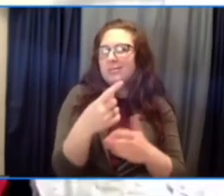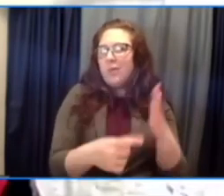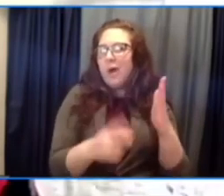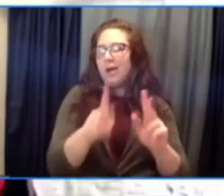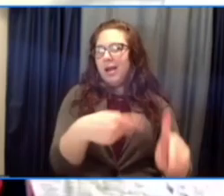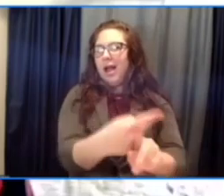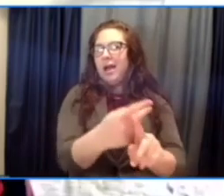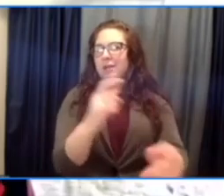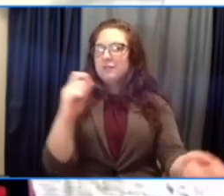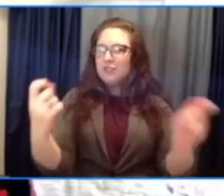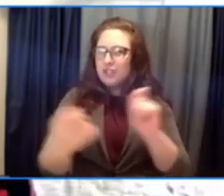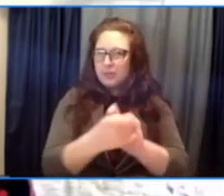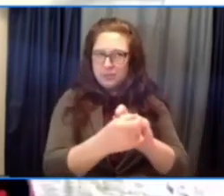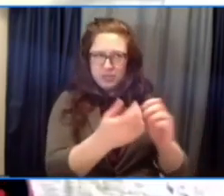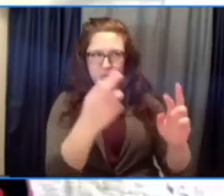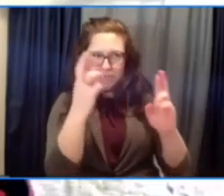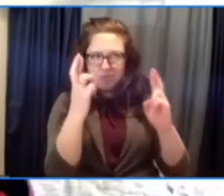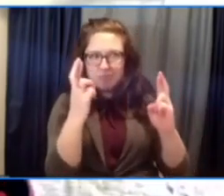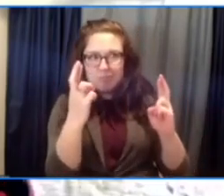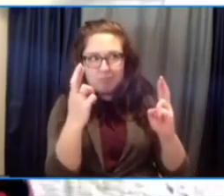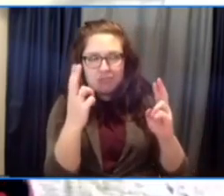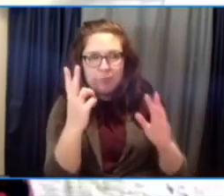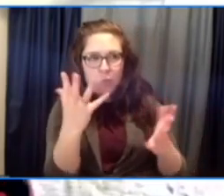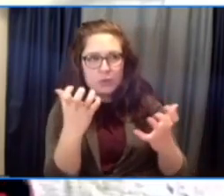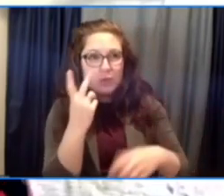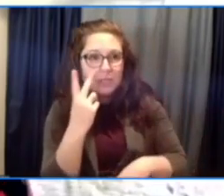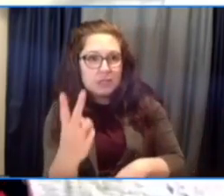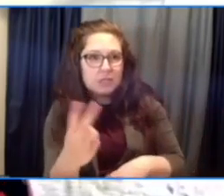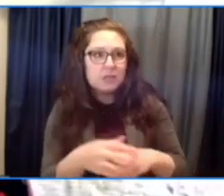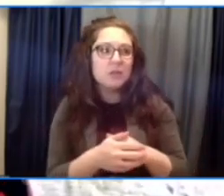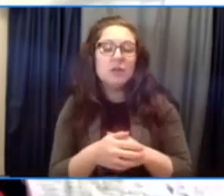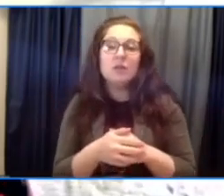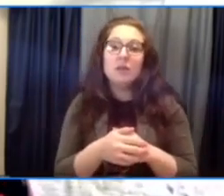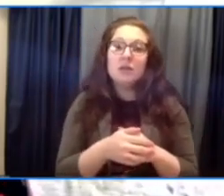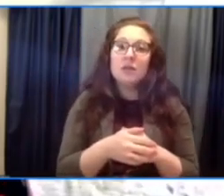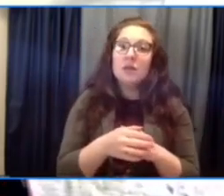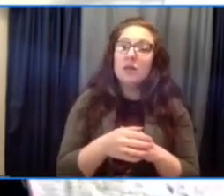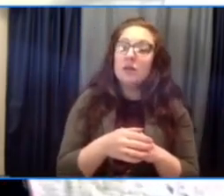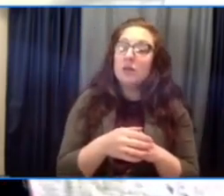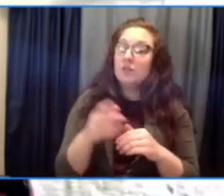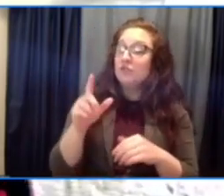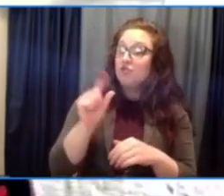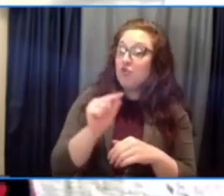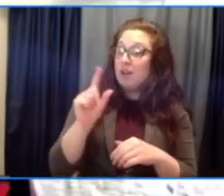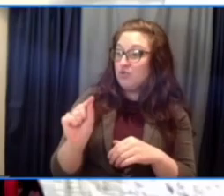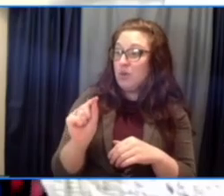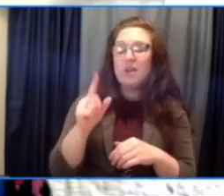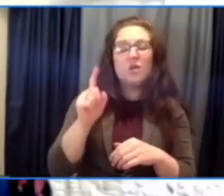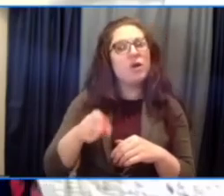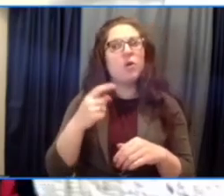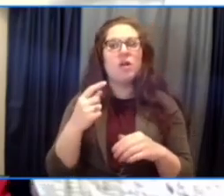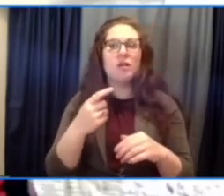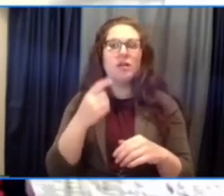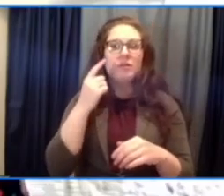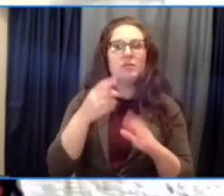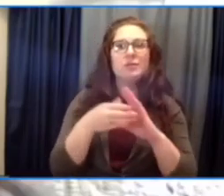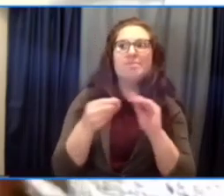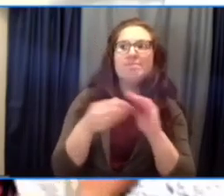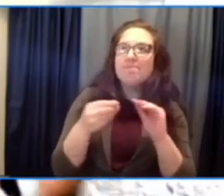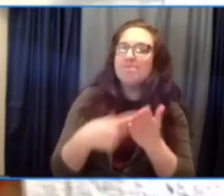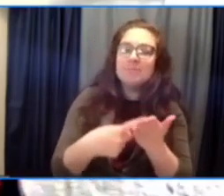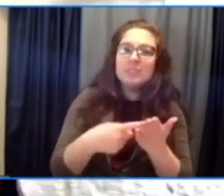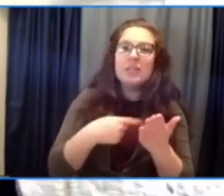Again, when we tell the story of 2020, we're going to have to name names and we're going to have to give credit where it's due. What our state leaders from